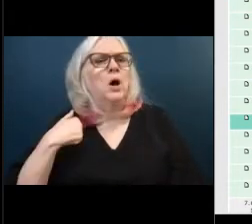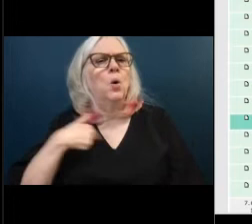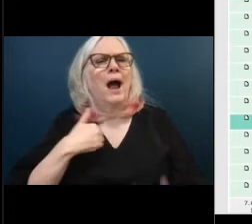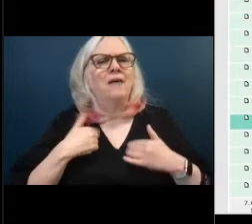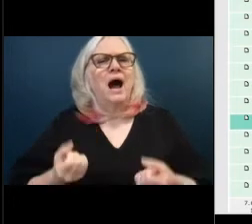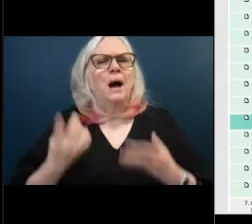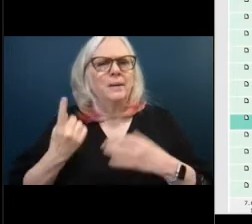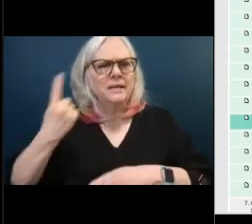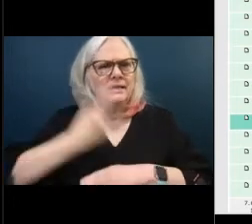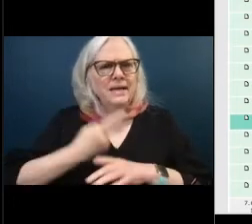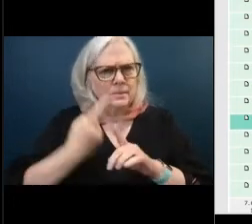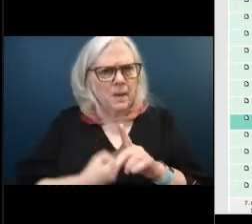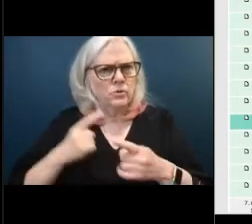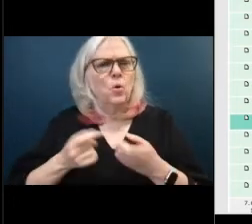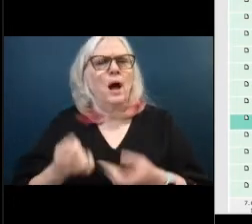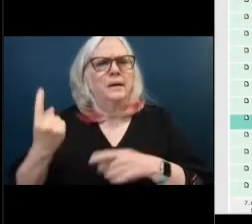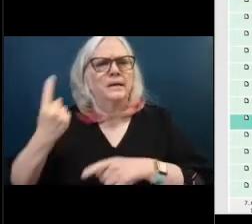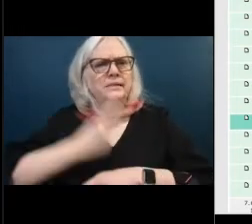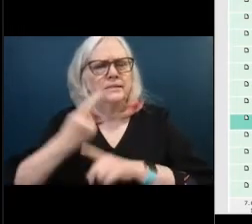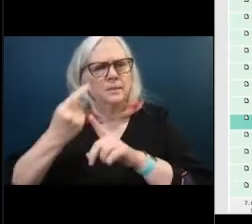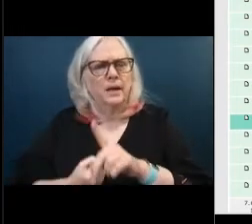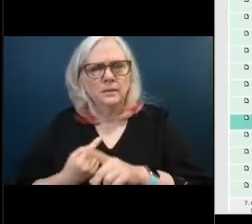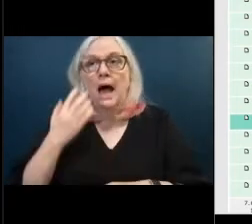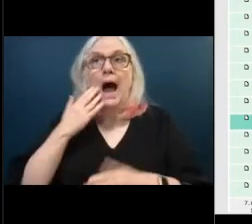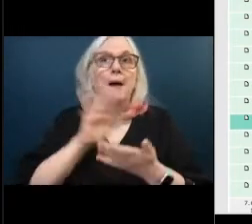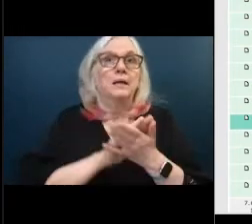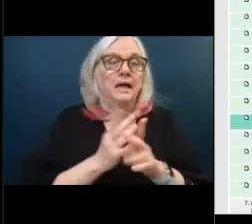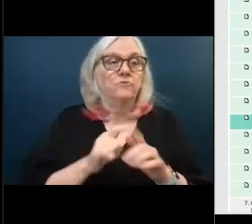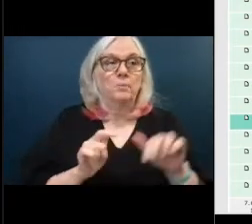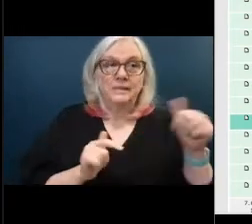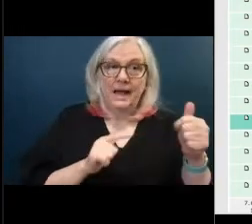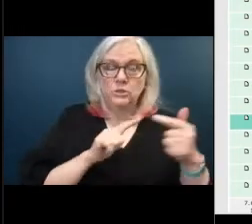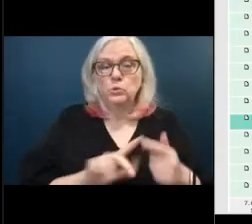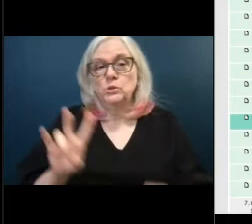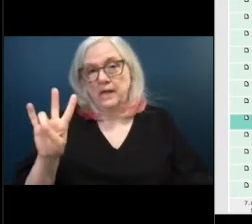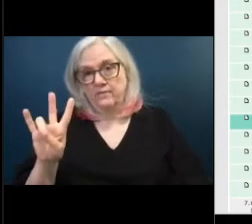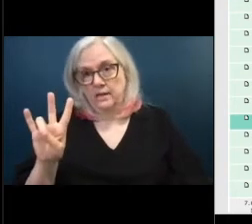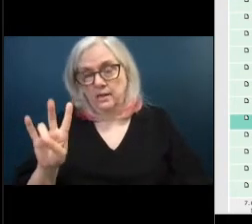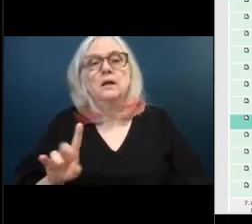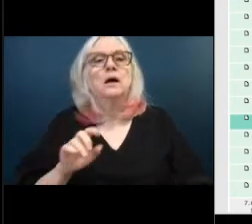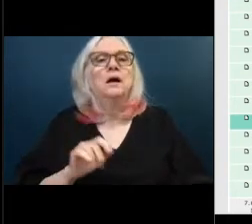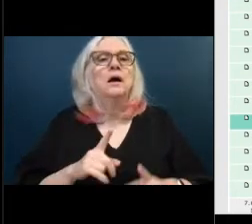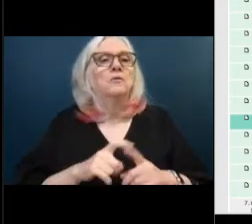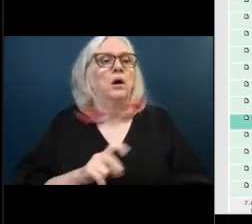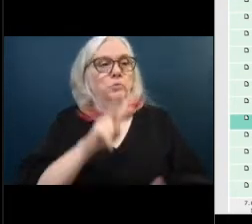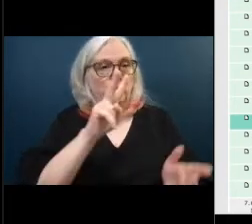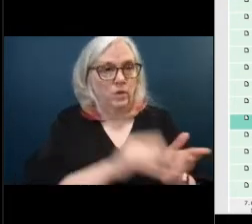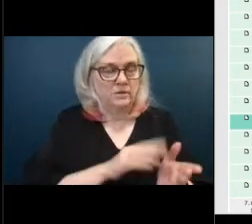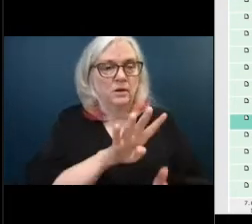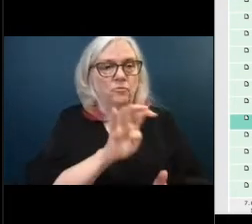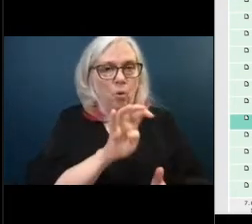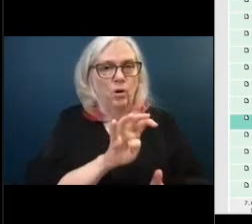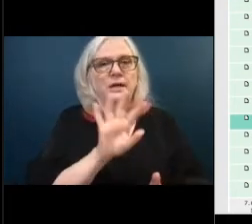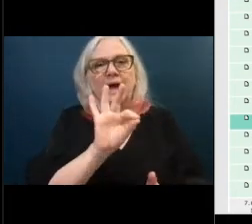to how many days a month i believe it's 10 to 7 but the easier number is they go from 2496 hours in a year